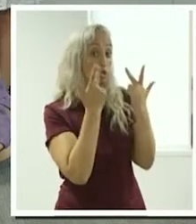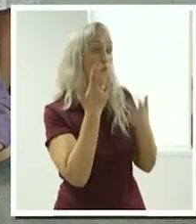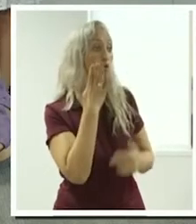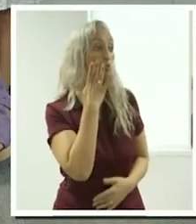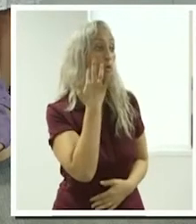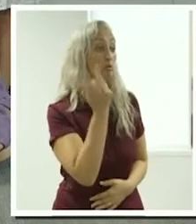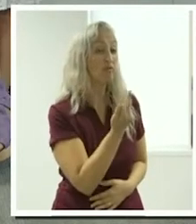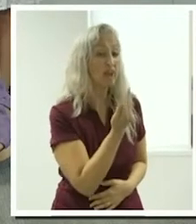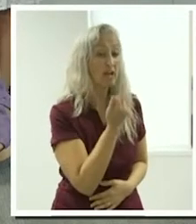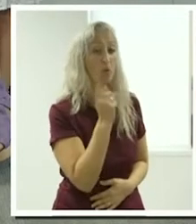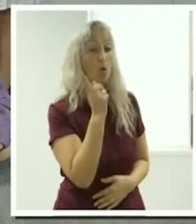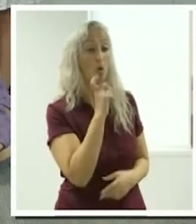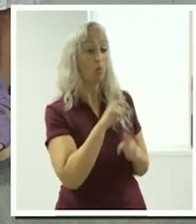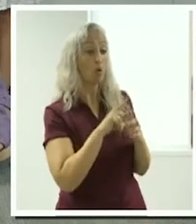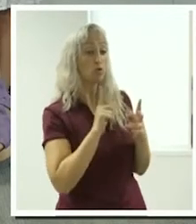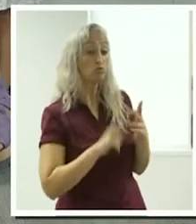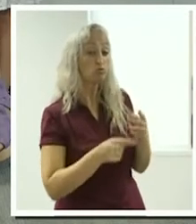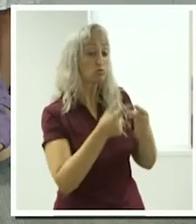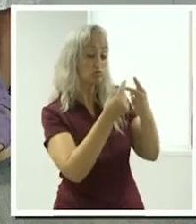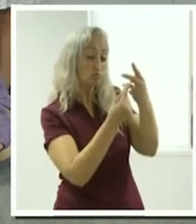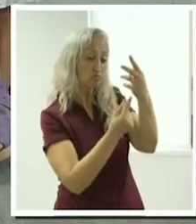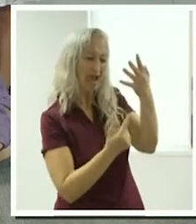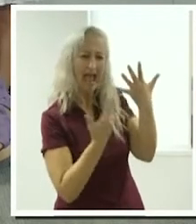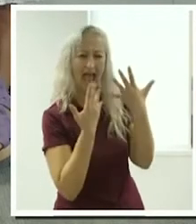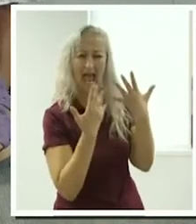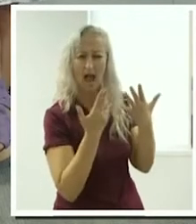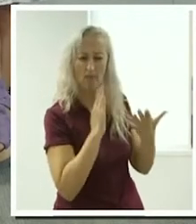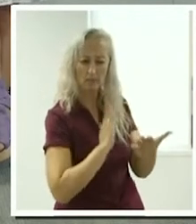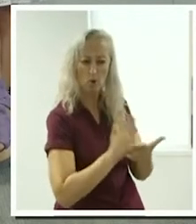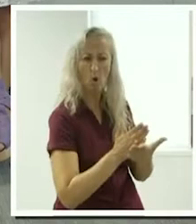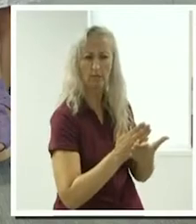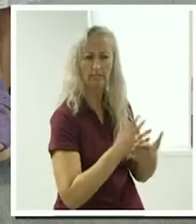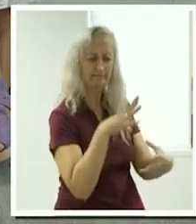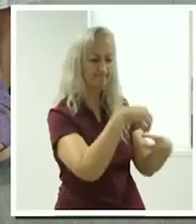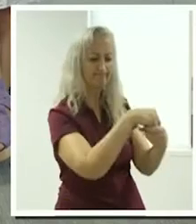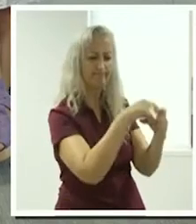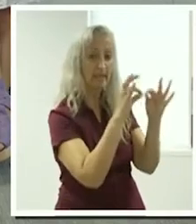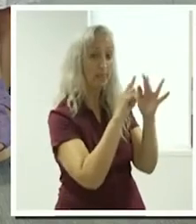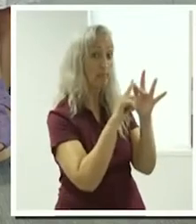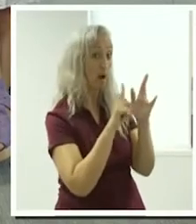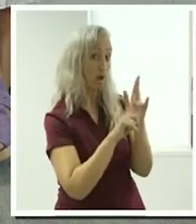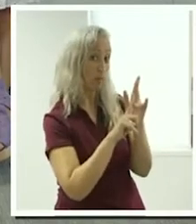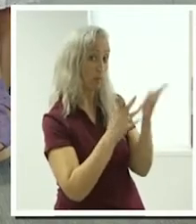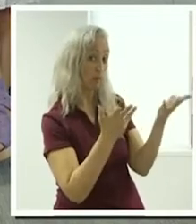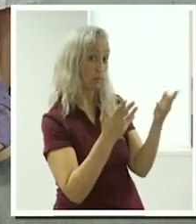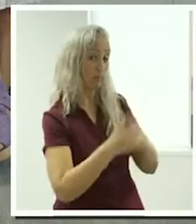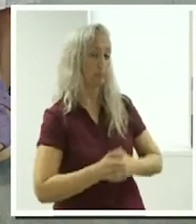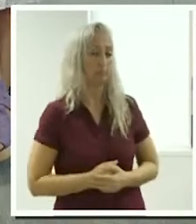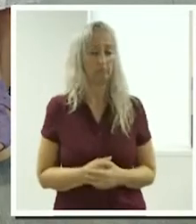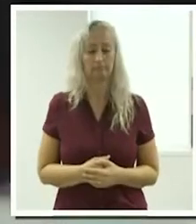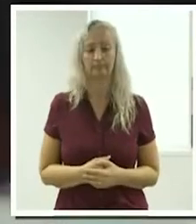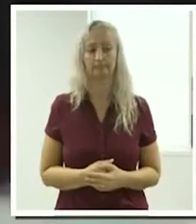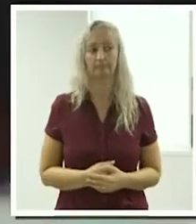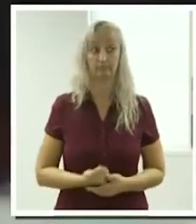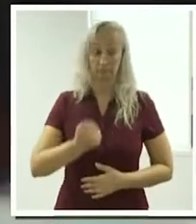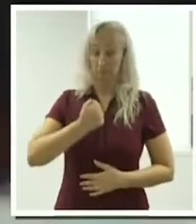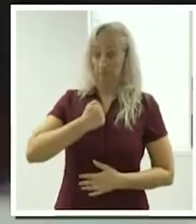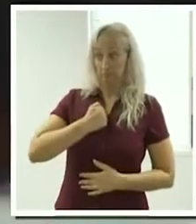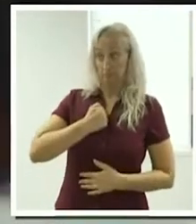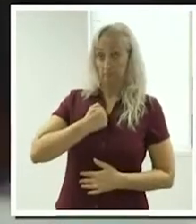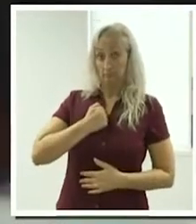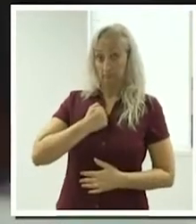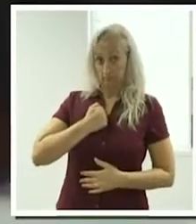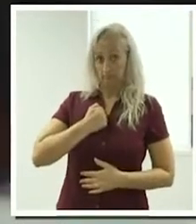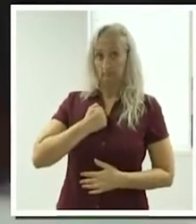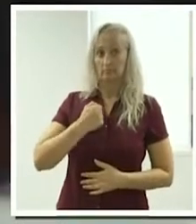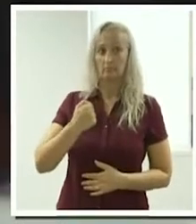do, what you don't do? How honest do you have to be in a bio? Well, my policy is the